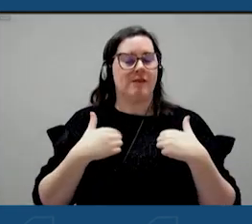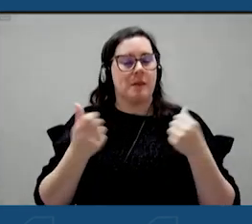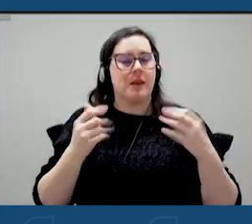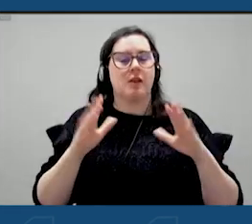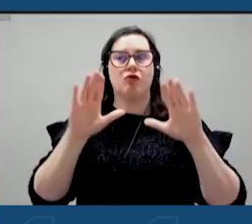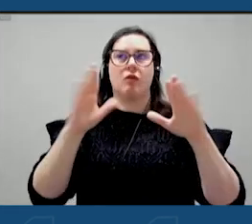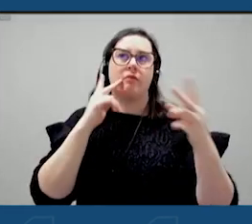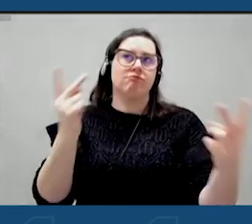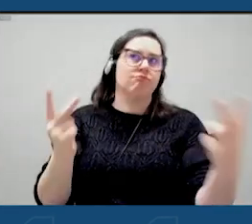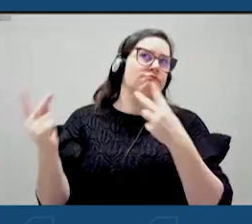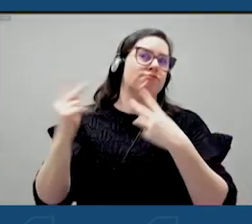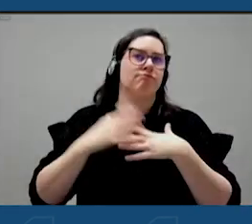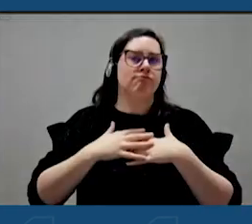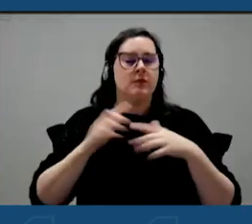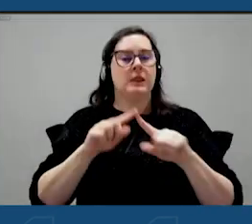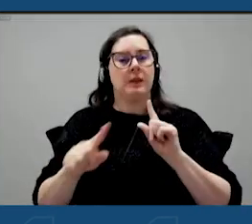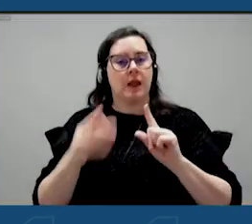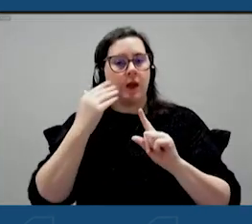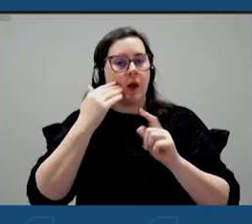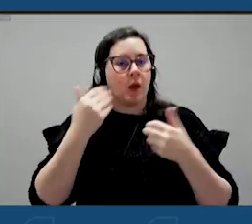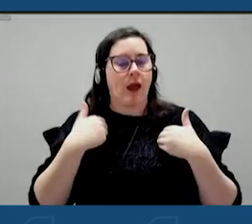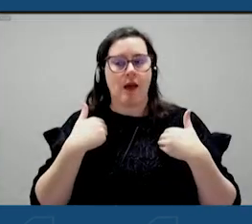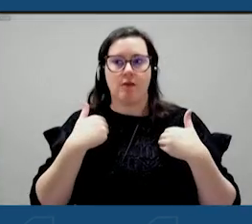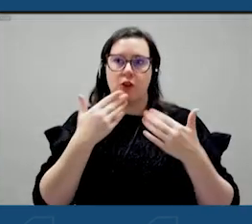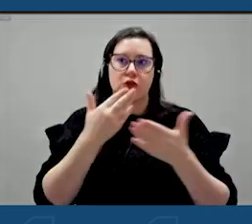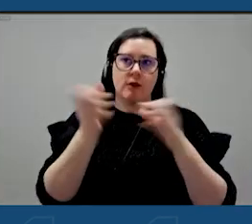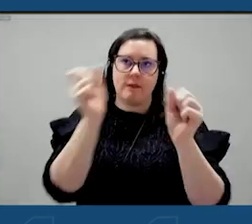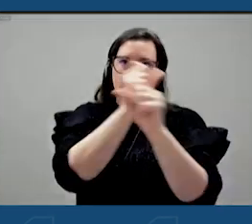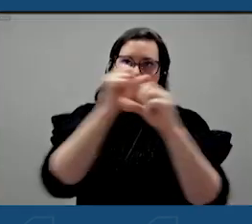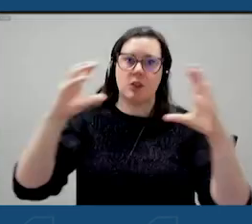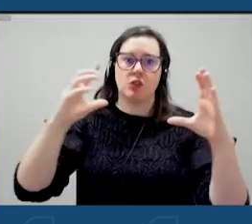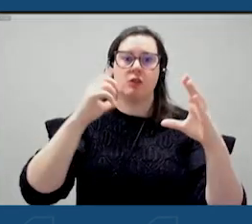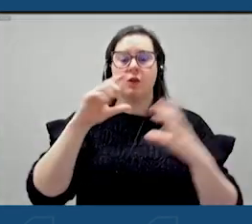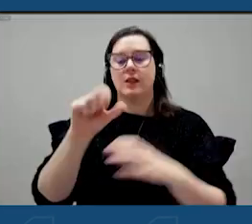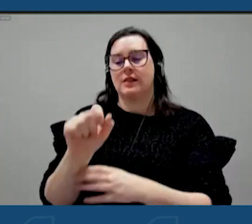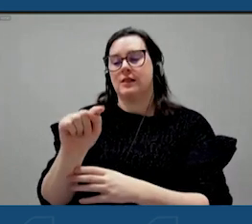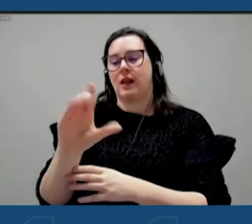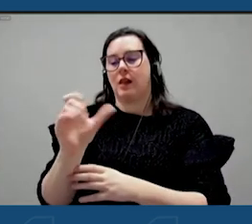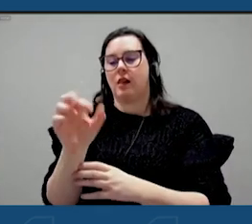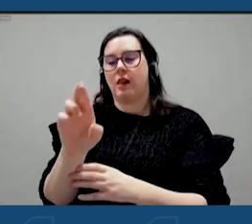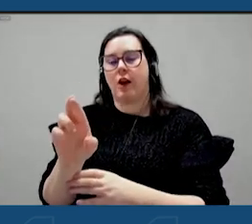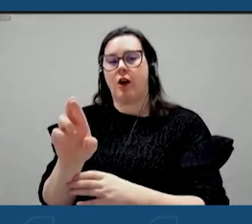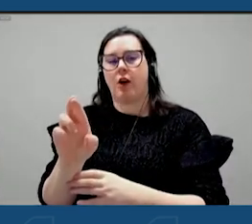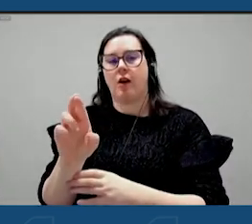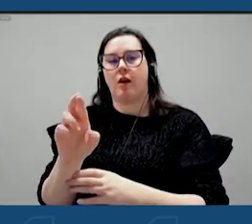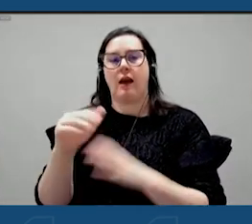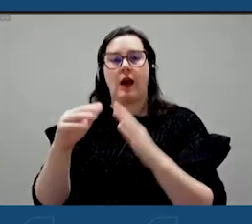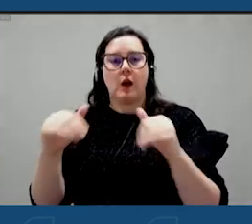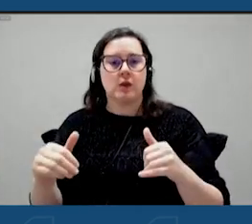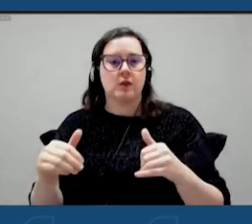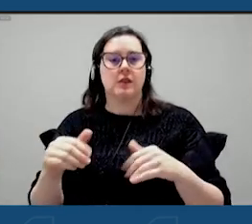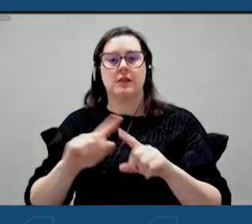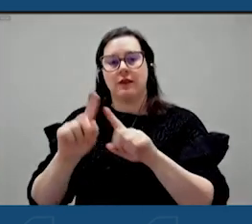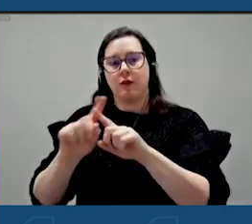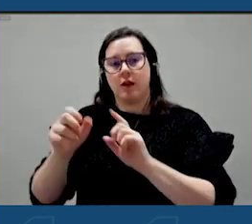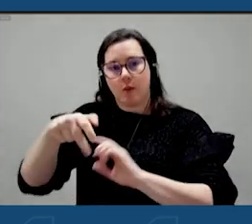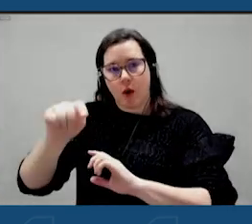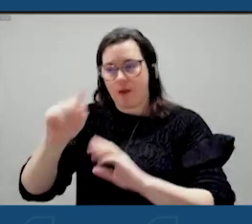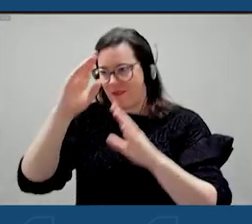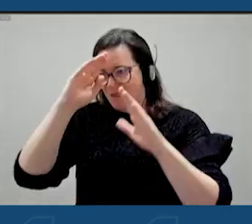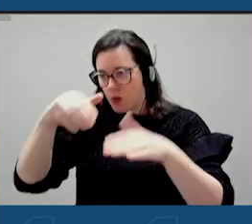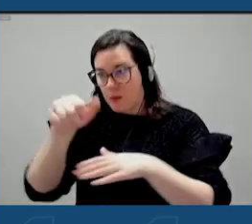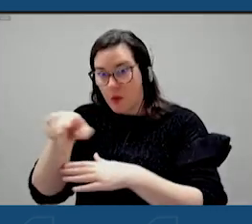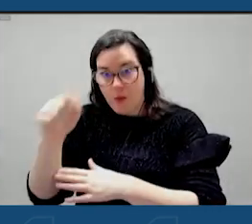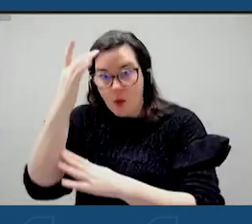well. But, you know, I know you have a great vision, Mayor, and for the Sinclair Barrel House, what we can do there, apartments. Again, I keep focusing on apartments